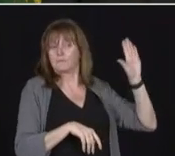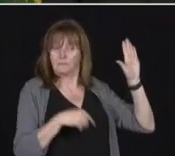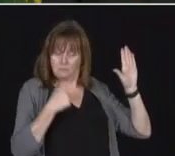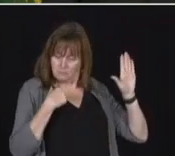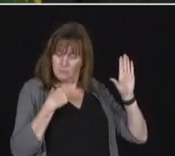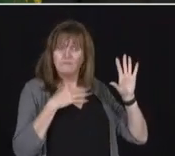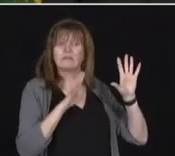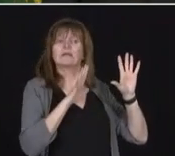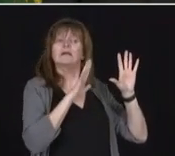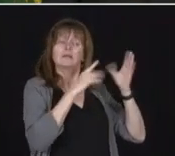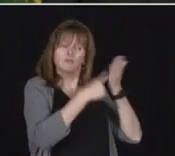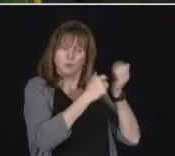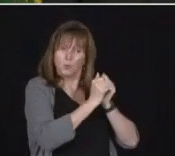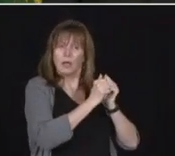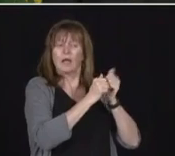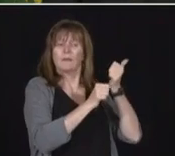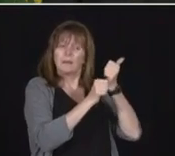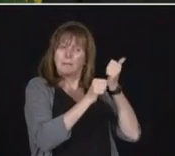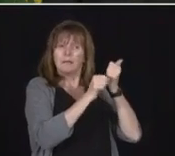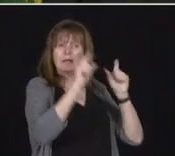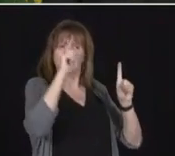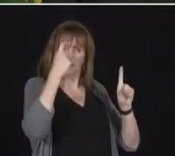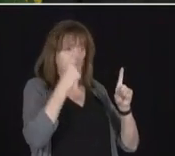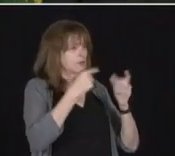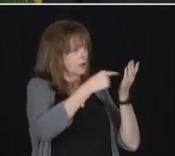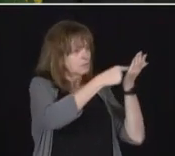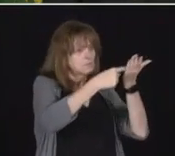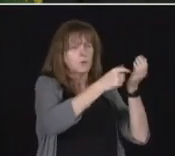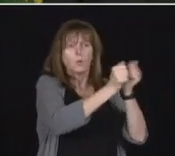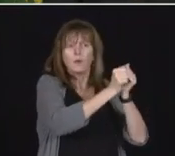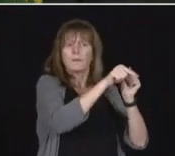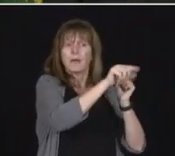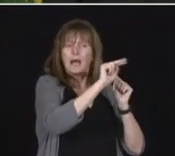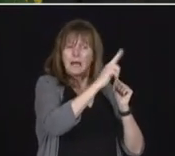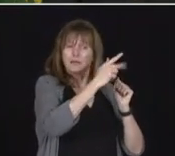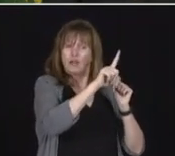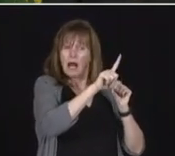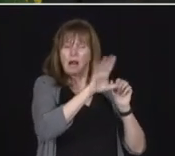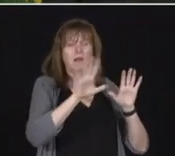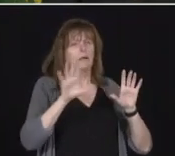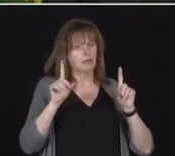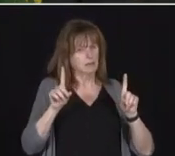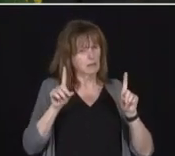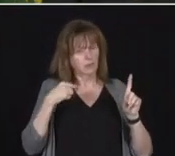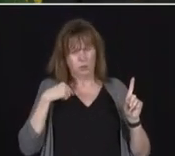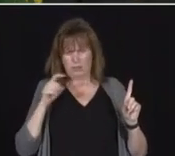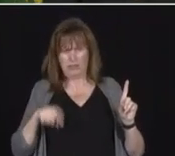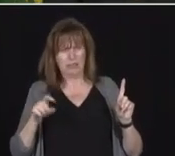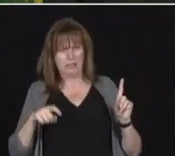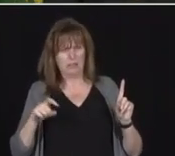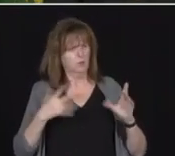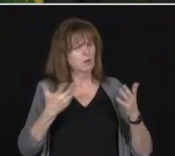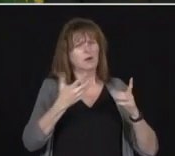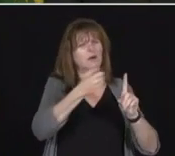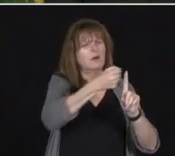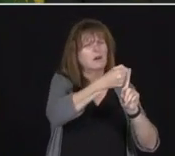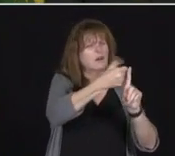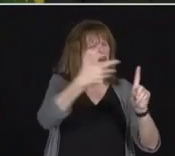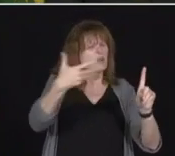things out. And we have to get the right definition to the best of all of our abilities